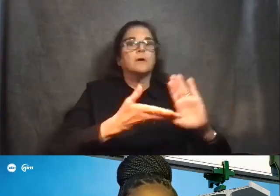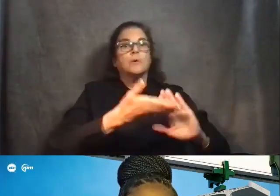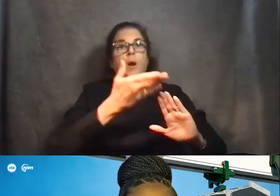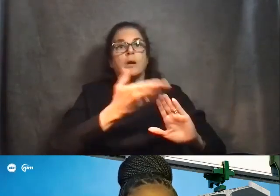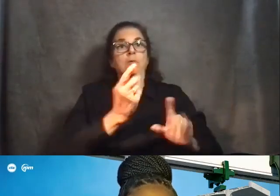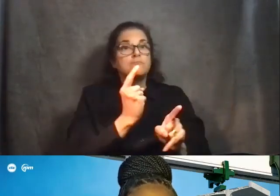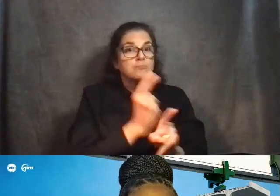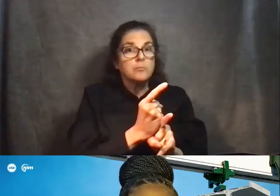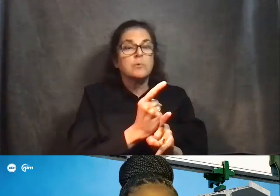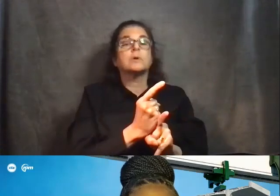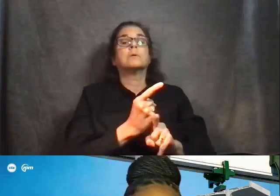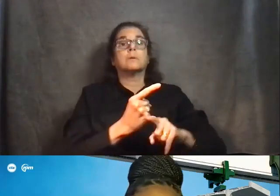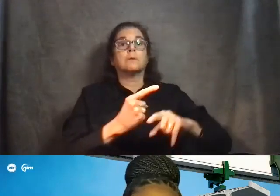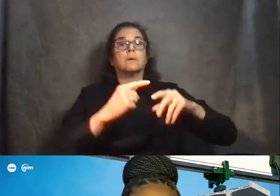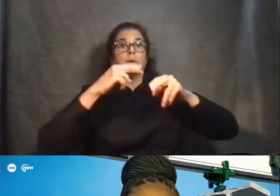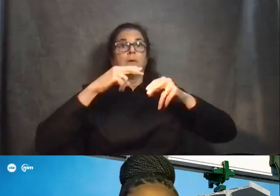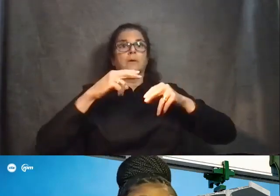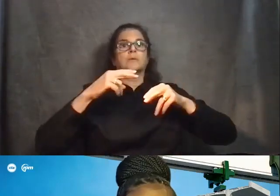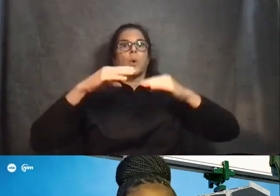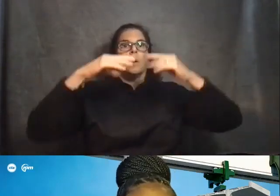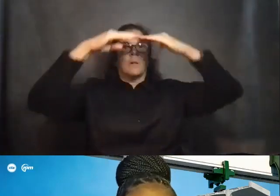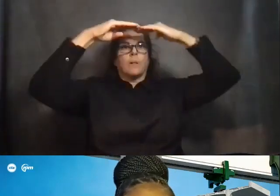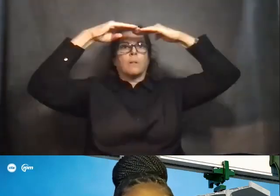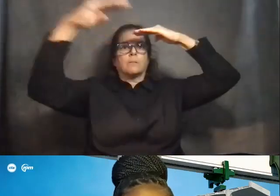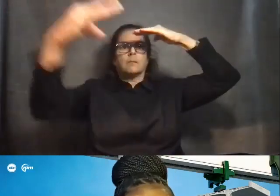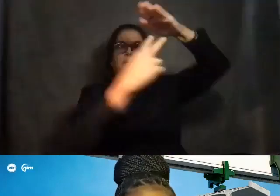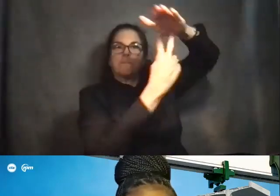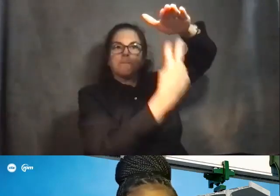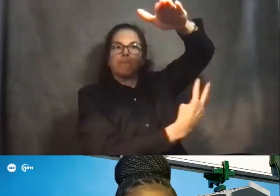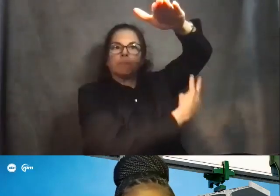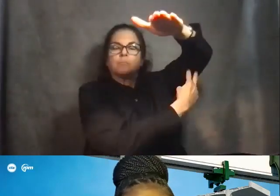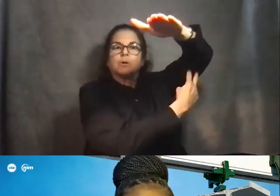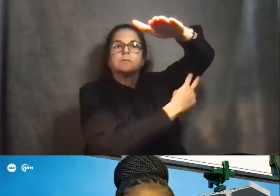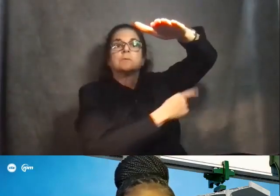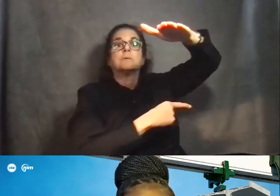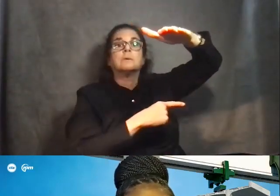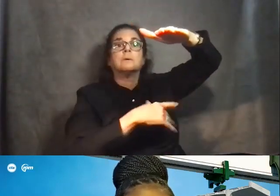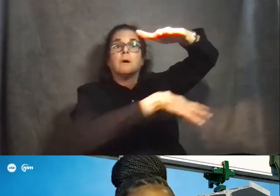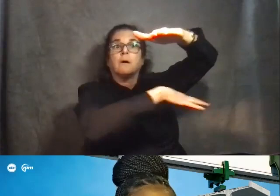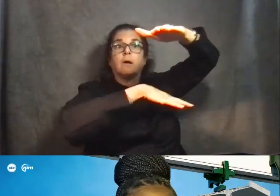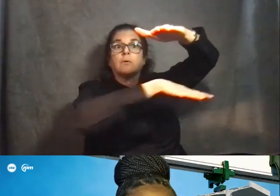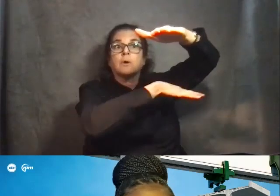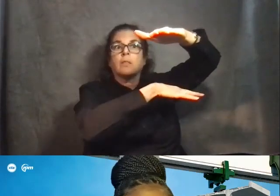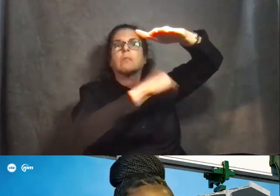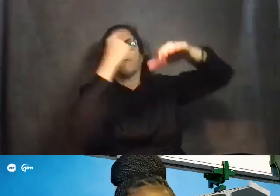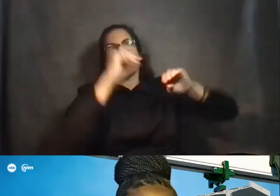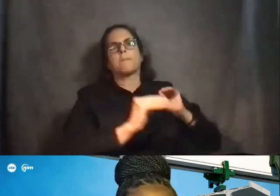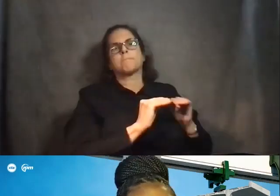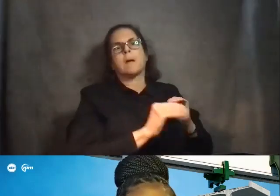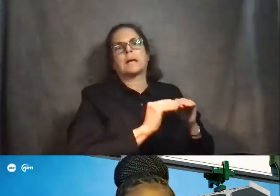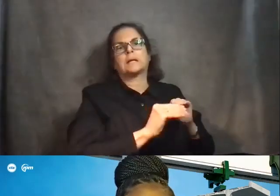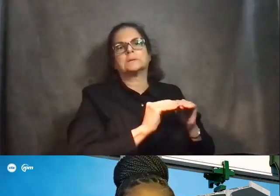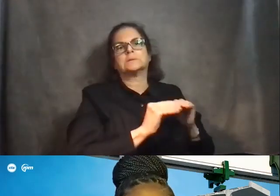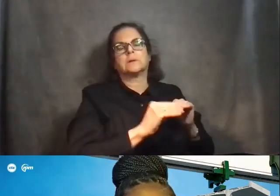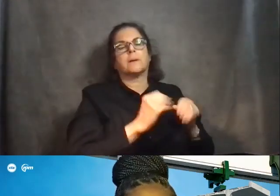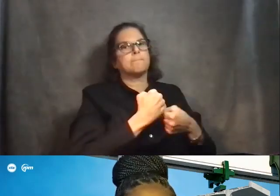underneath the structure primarily, I shouldn't say primarily, but for the most part will be used for maintenance so that we can make sure that the structure is